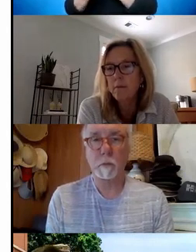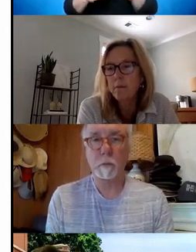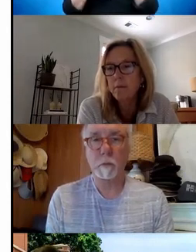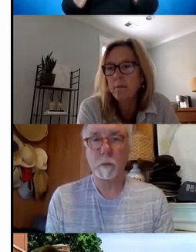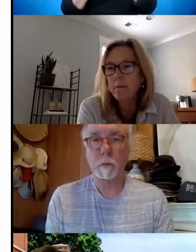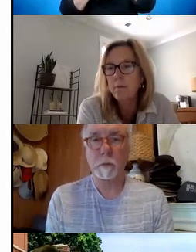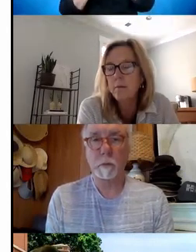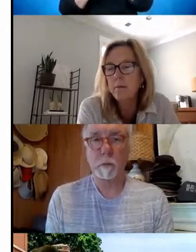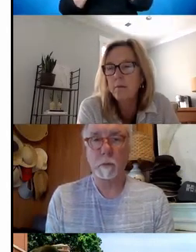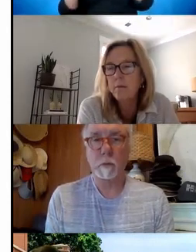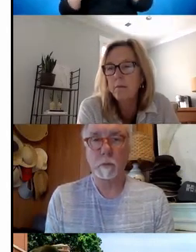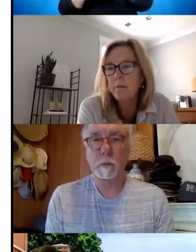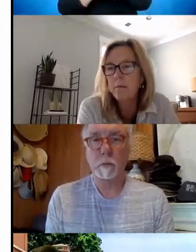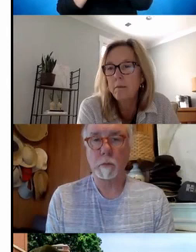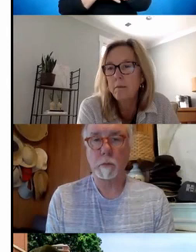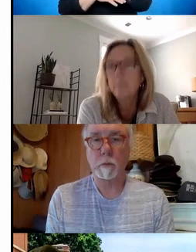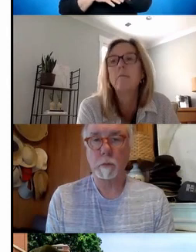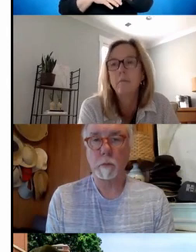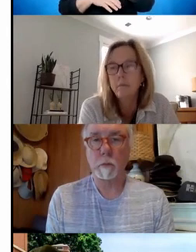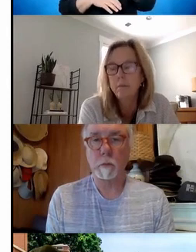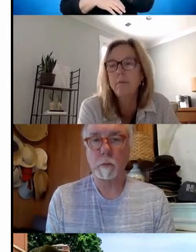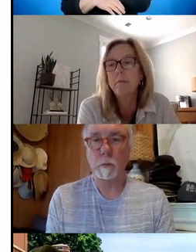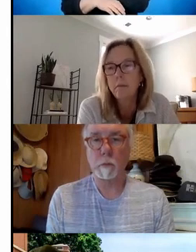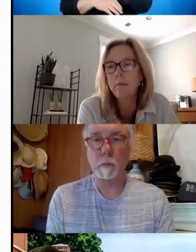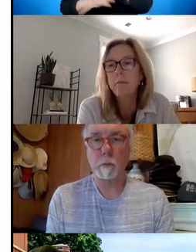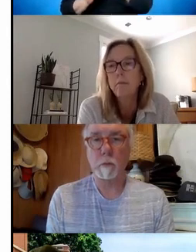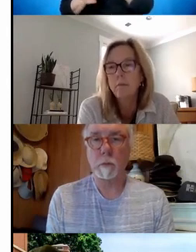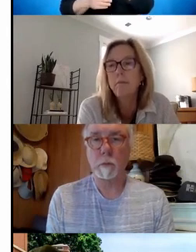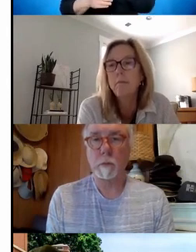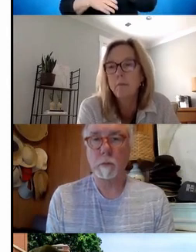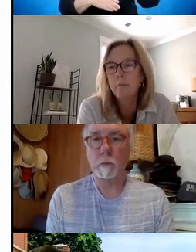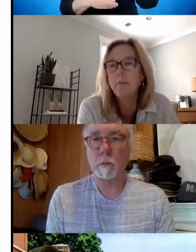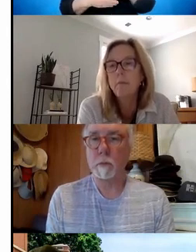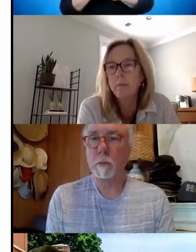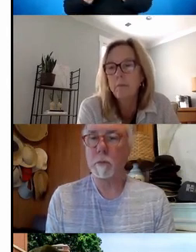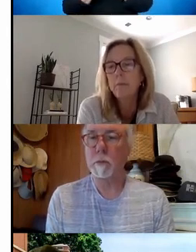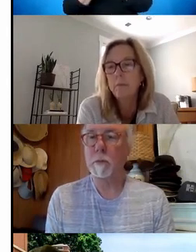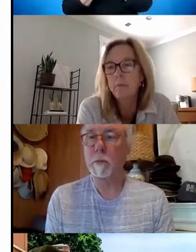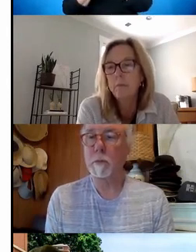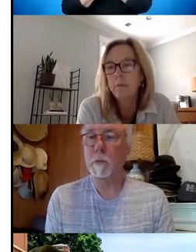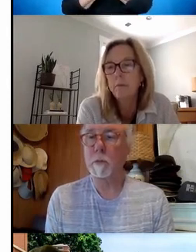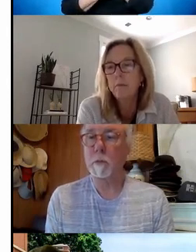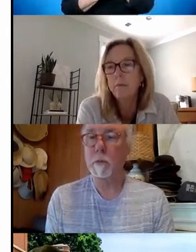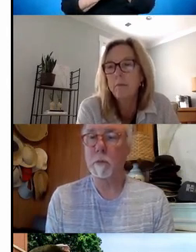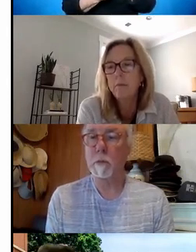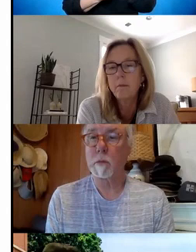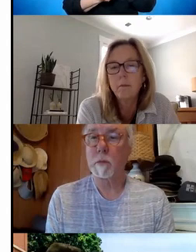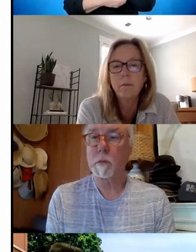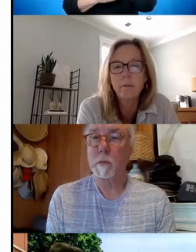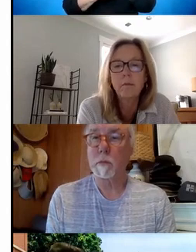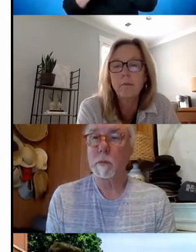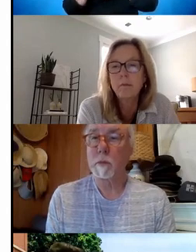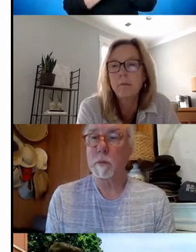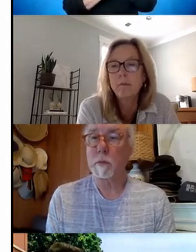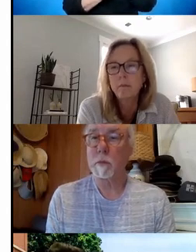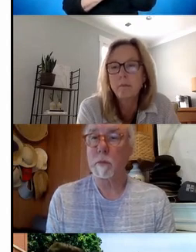parents that includes some of the advocacy groups as well that have been a part of developing what those templates look like and spreading the word